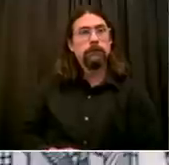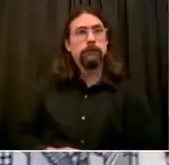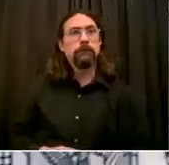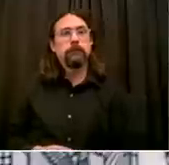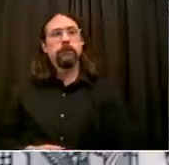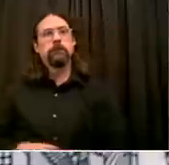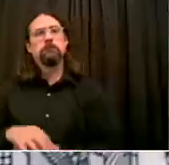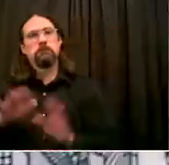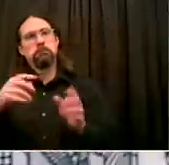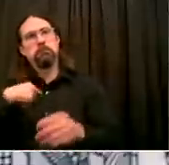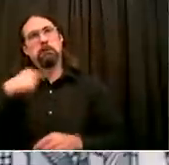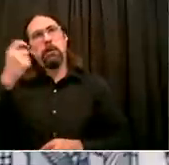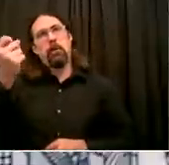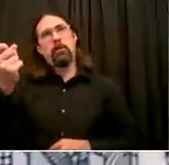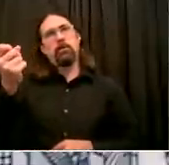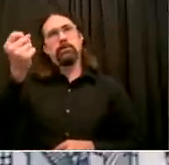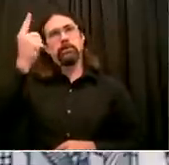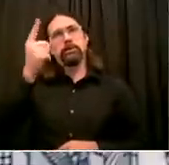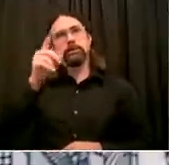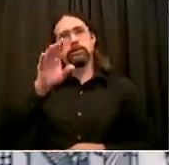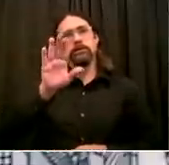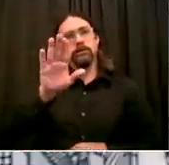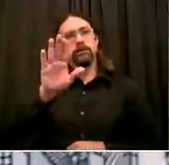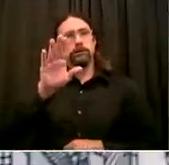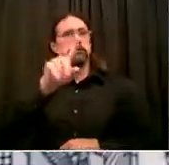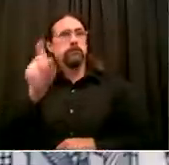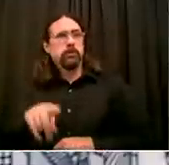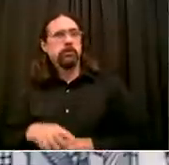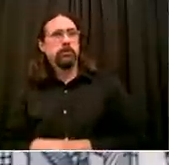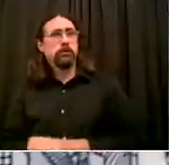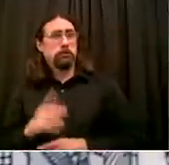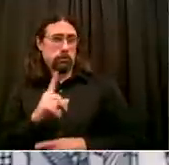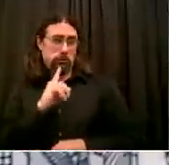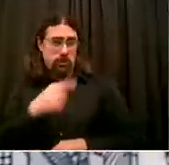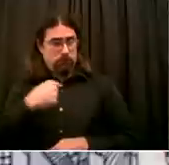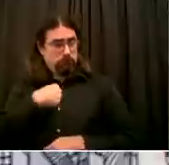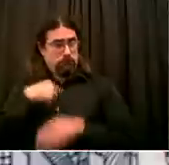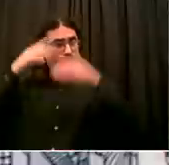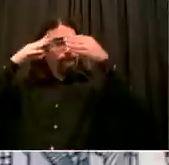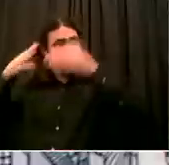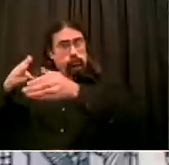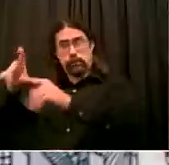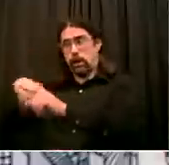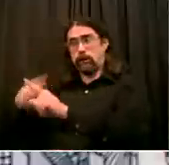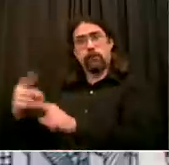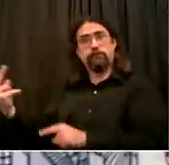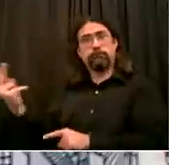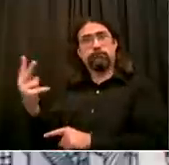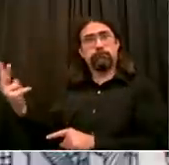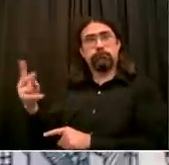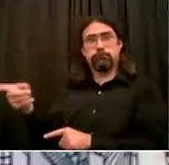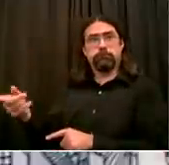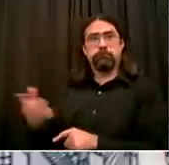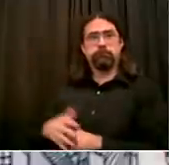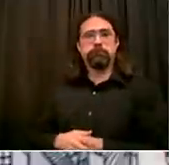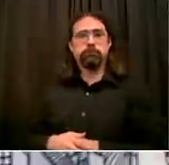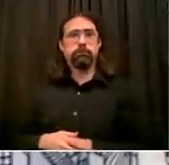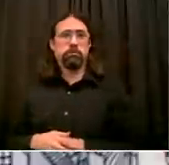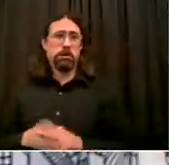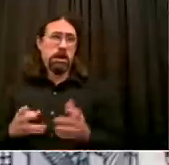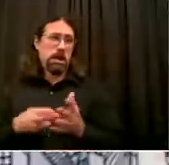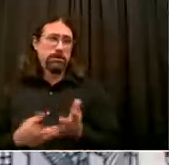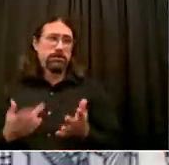great is for the council, the legislature, everyone to come together and agree that the current structure of the Board of Elections makes no sense. You can't have a partisan